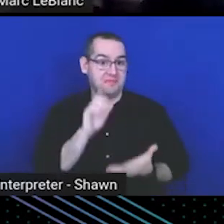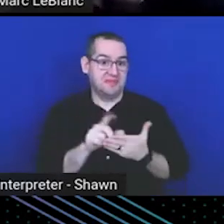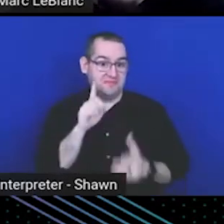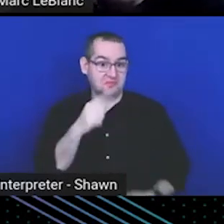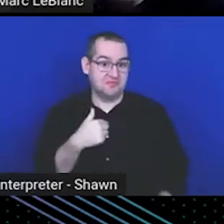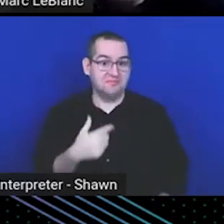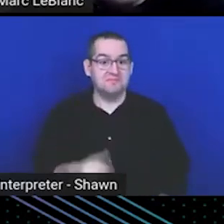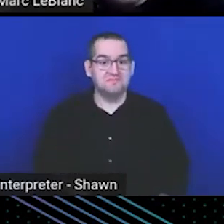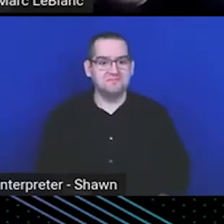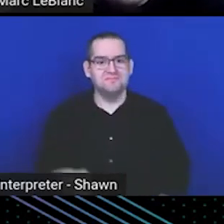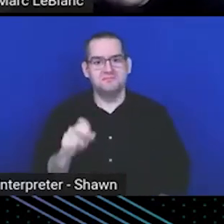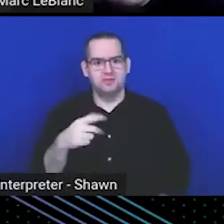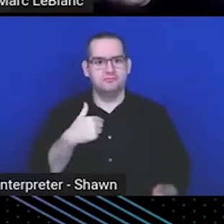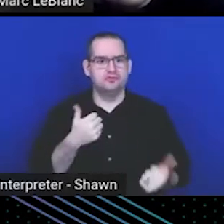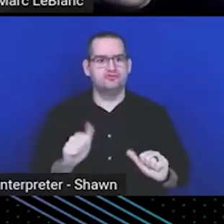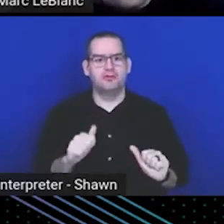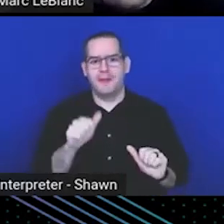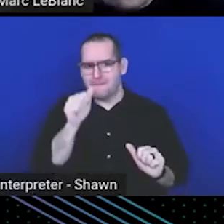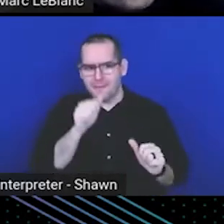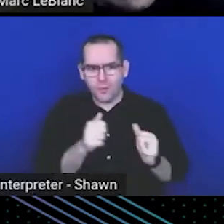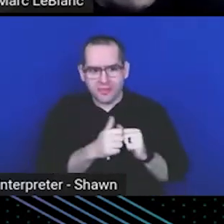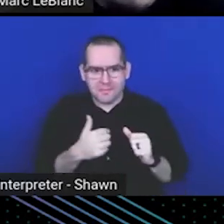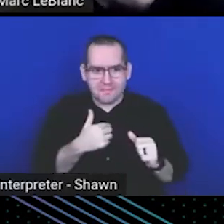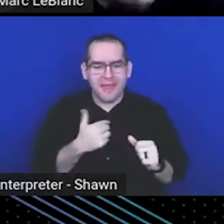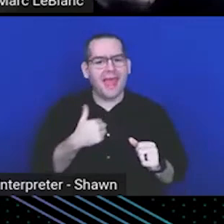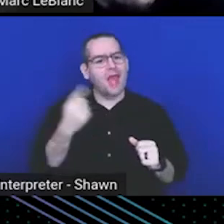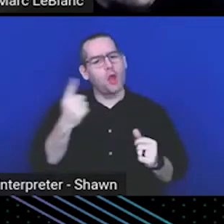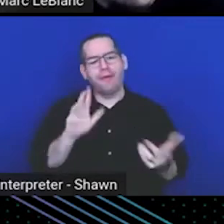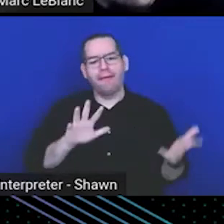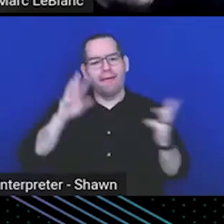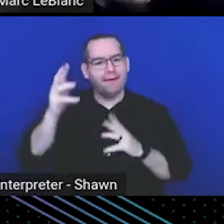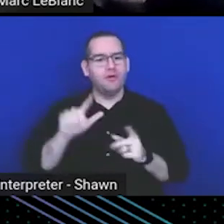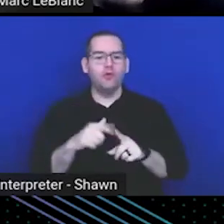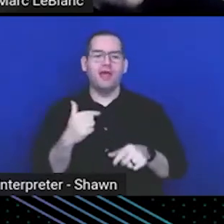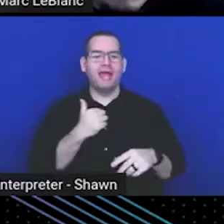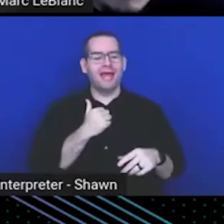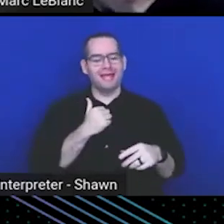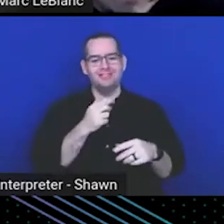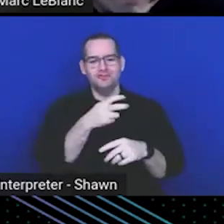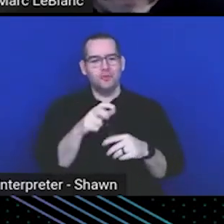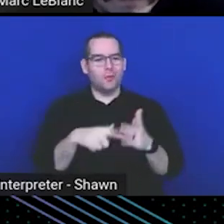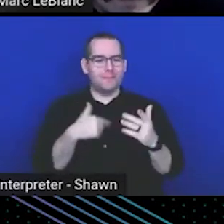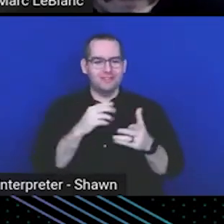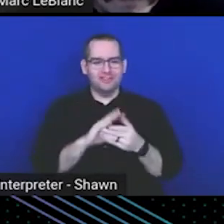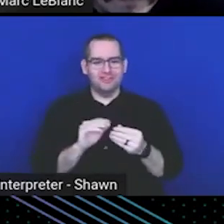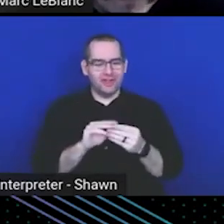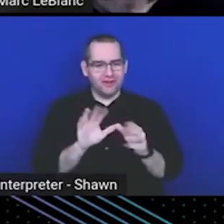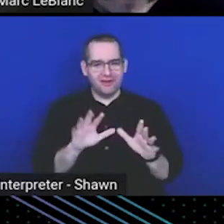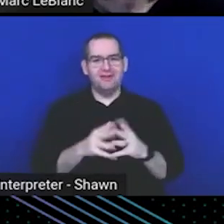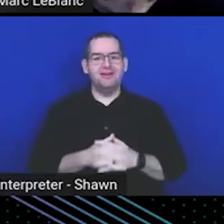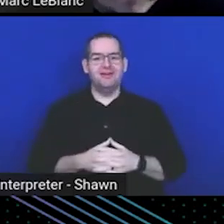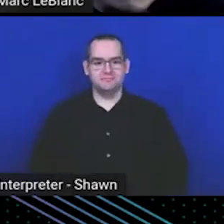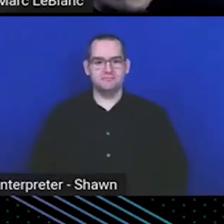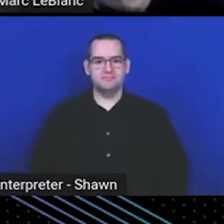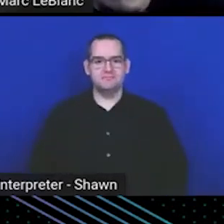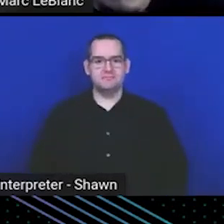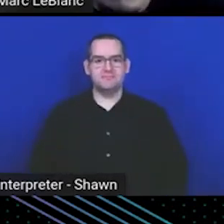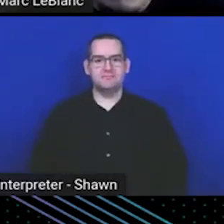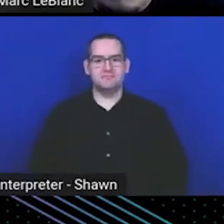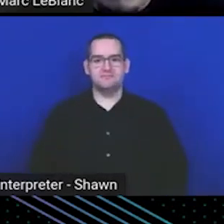I'm going to try to bear with me. I always mess this up when I switch what I'm sharing on StreamYard, but we'll get there.